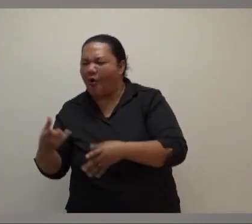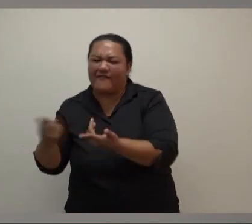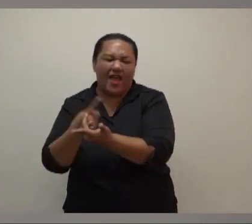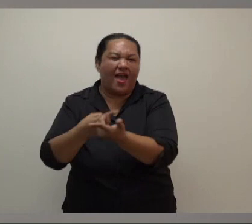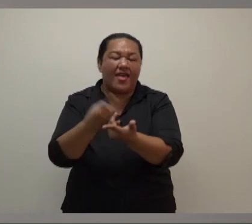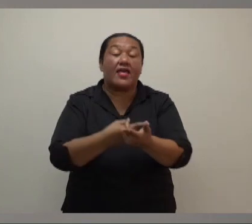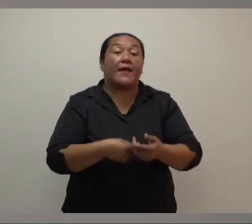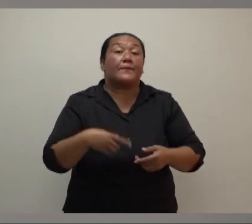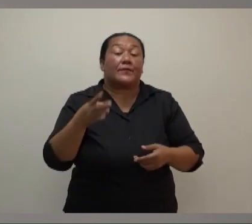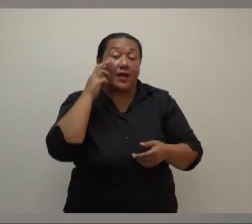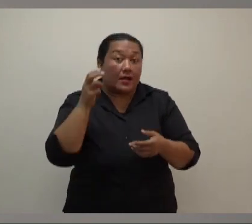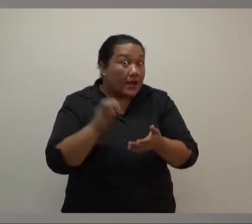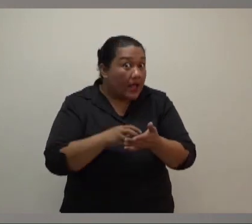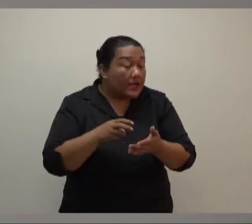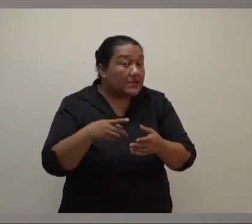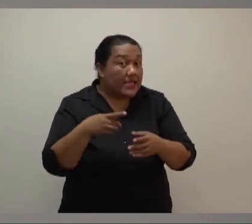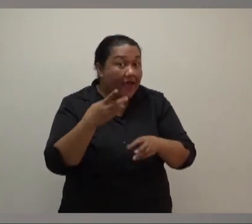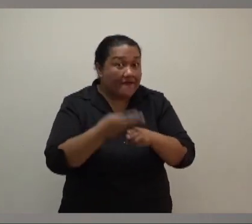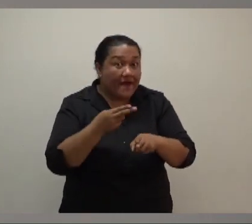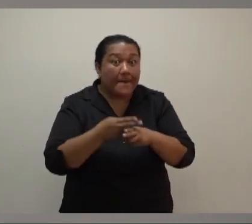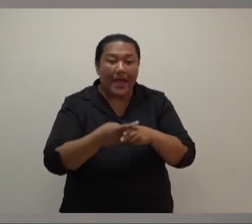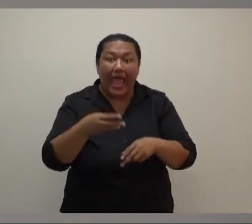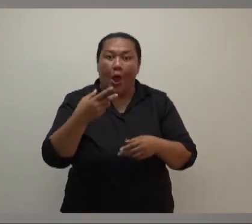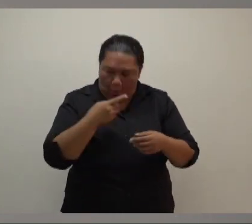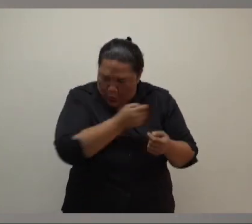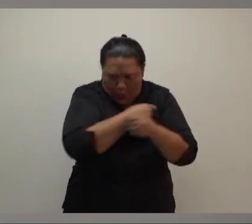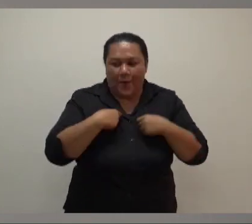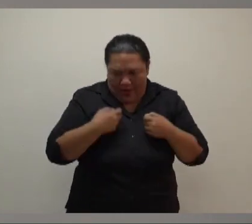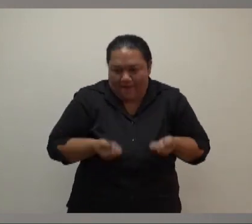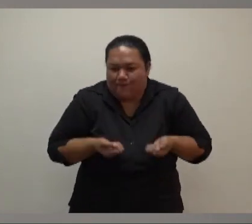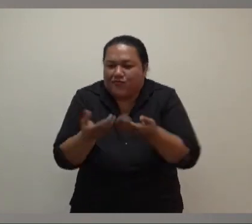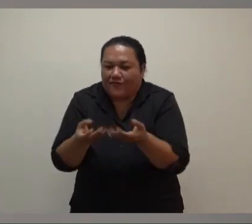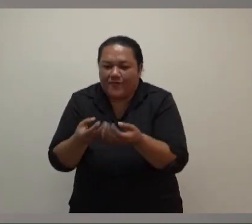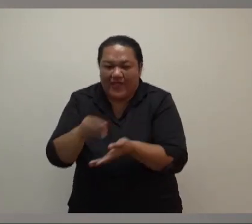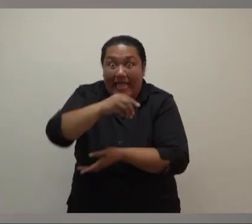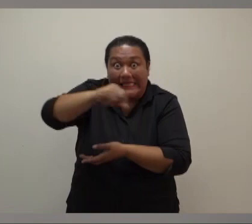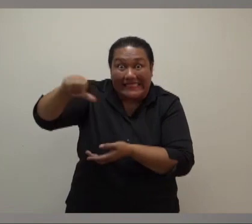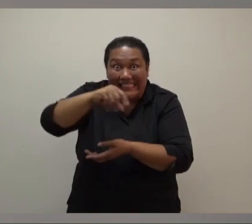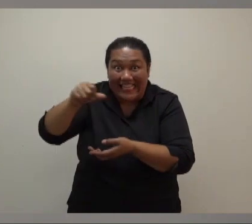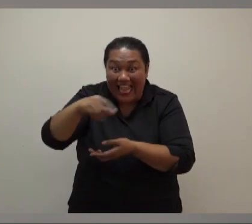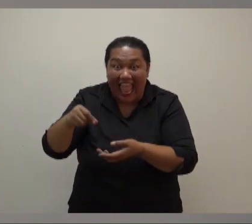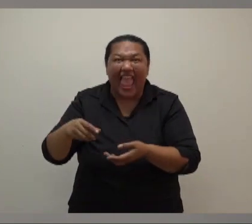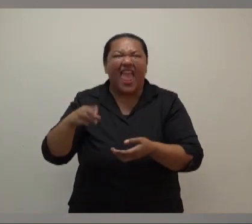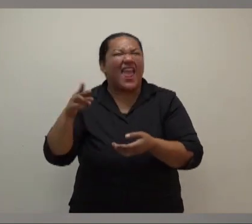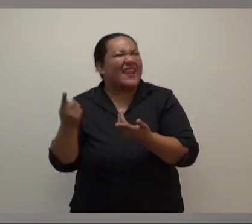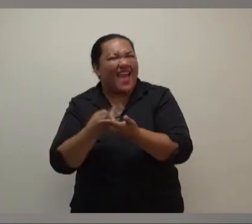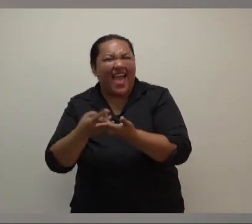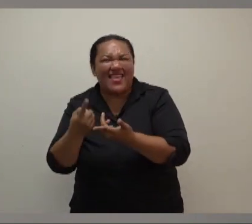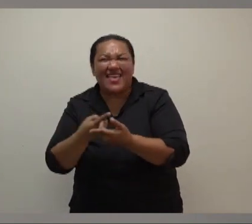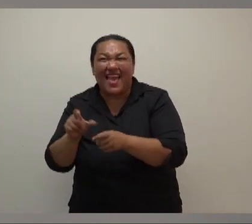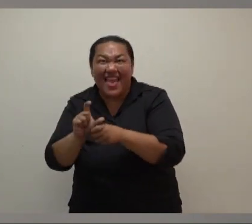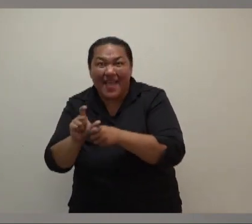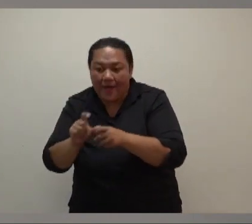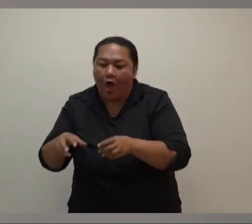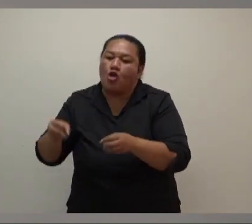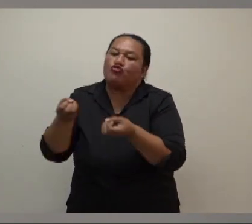farmers, we will also provide seedling and fertilizer packages valued at $176. And in